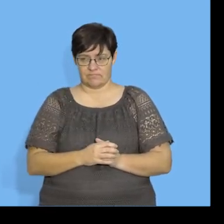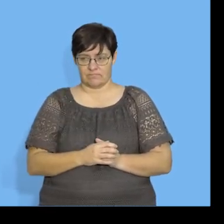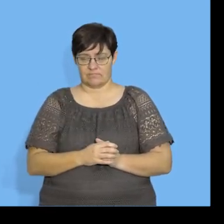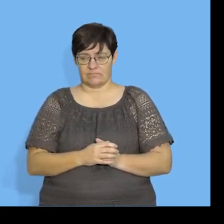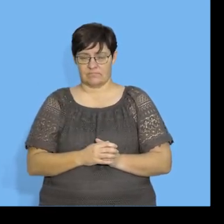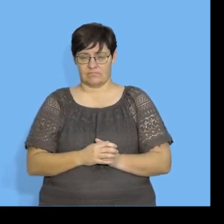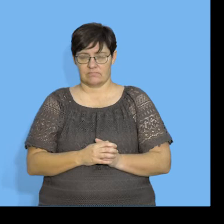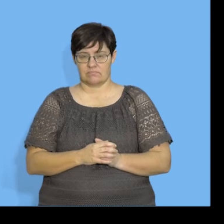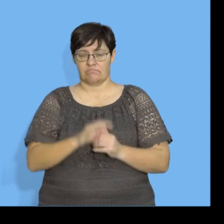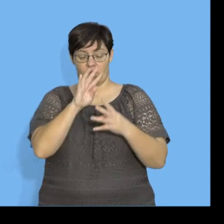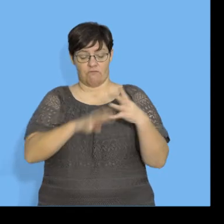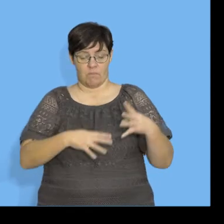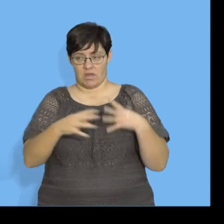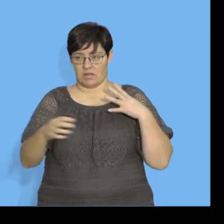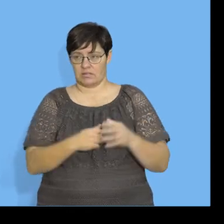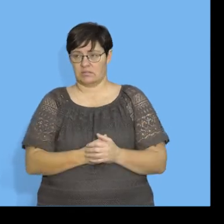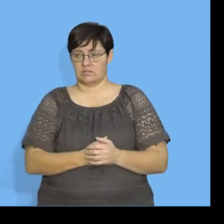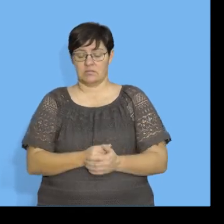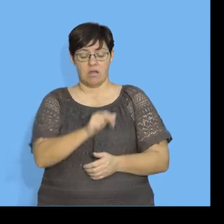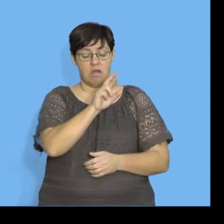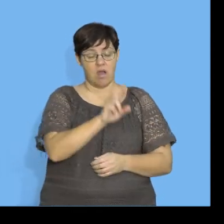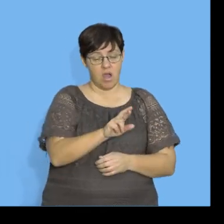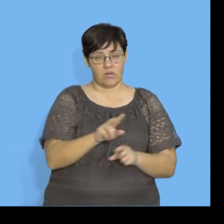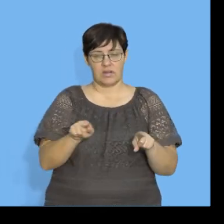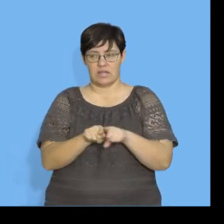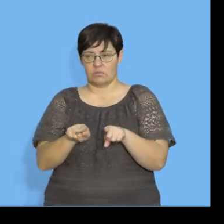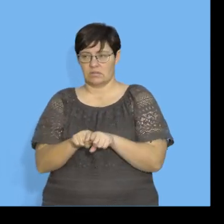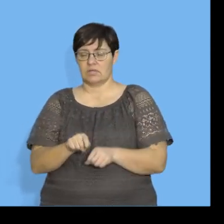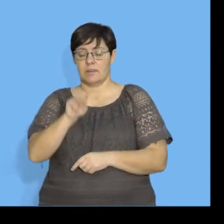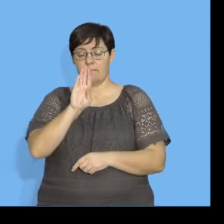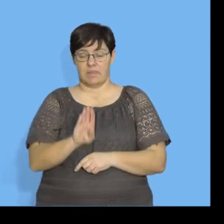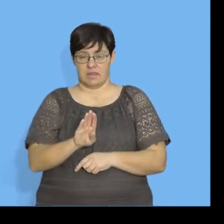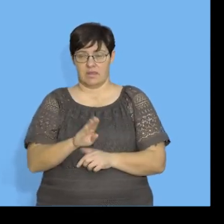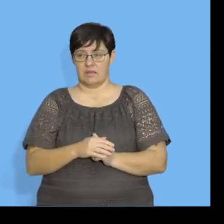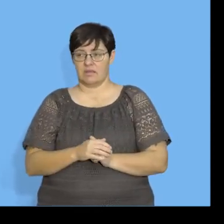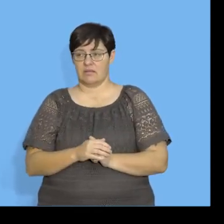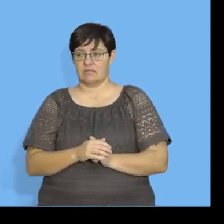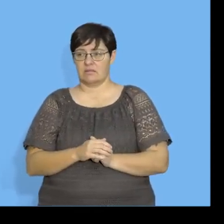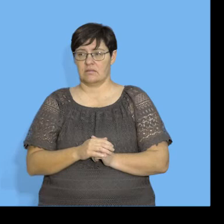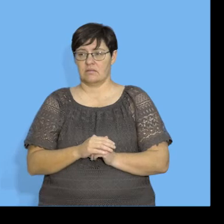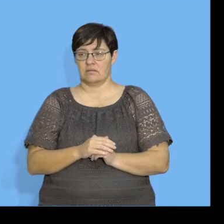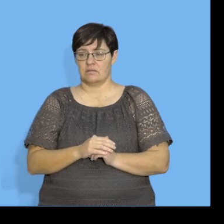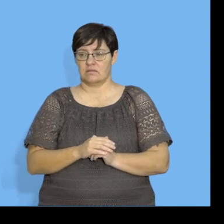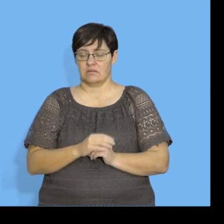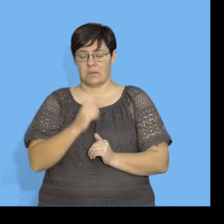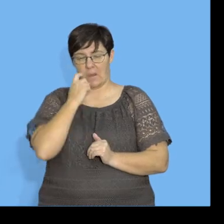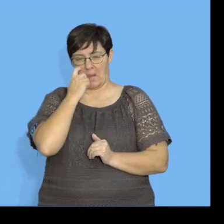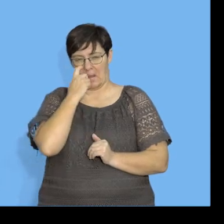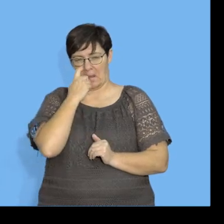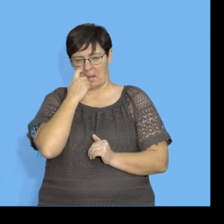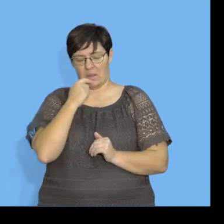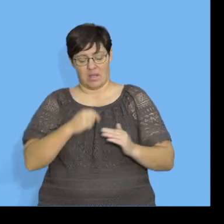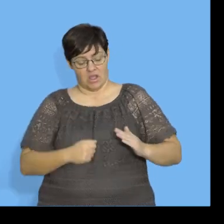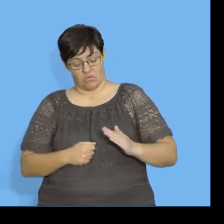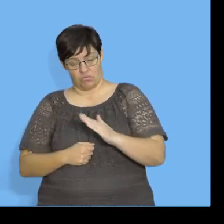Okay. The question correlation is b times, the b is the